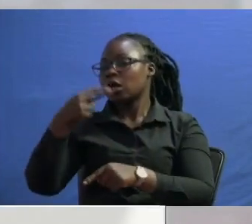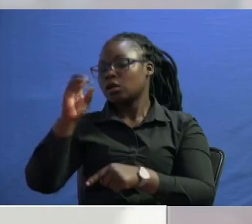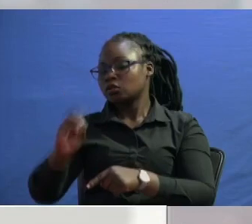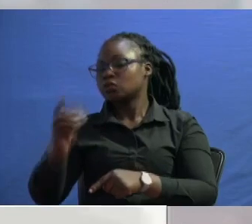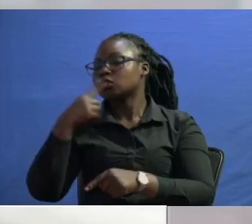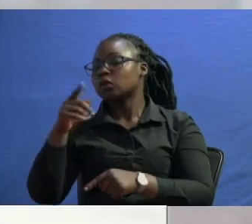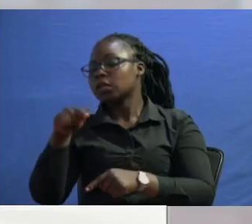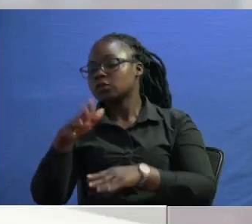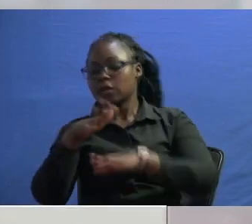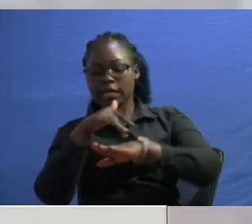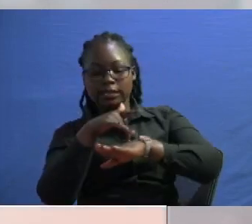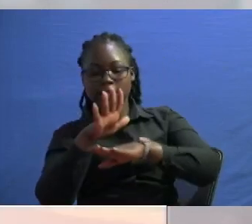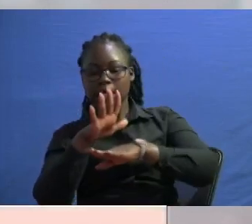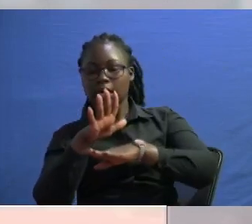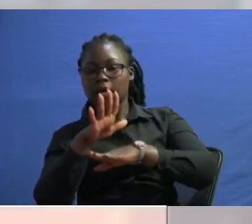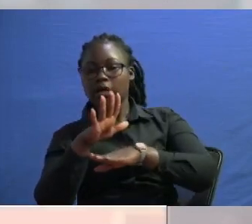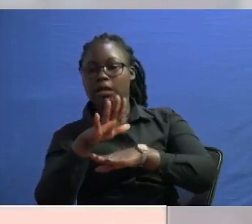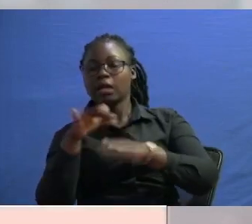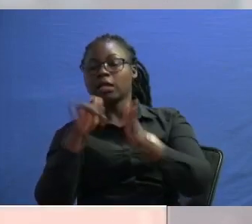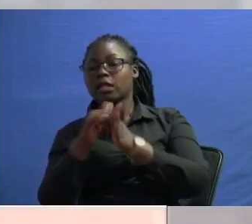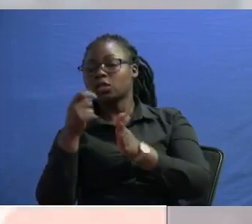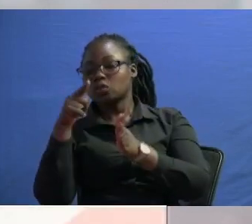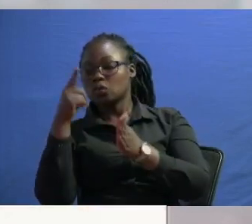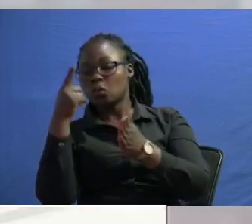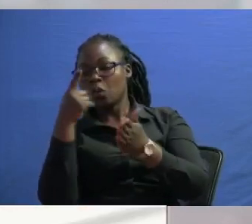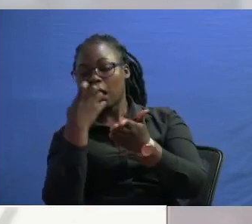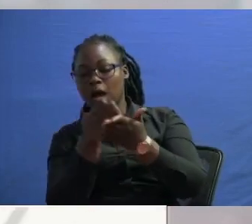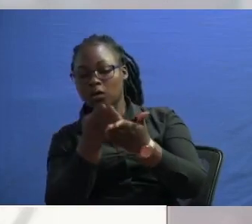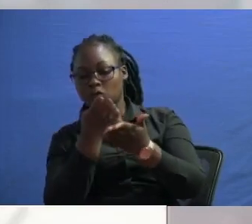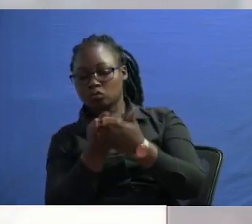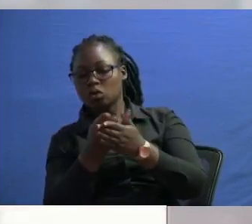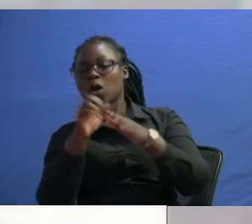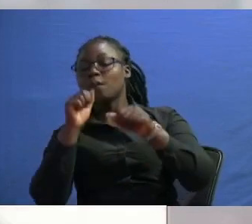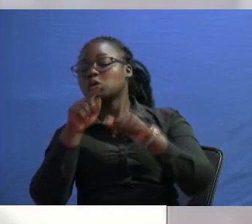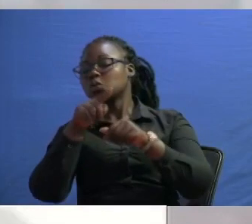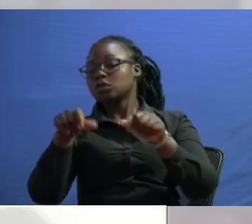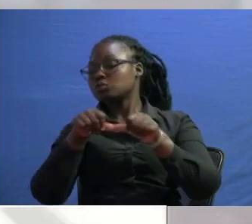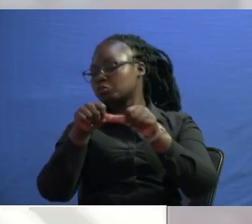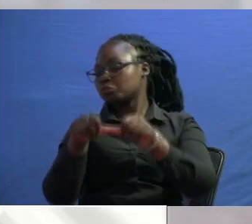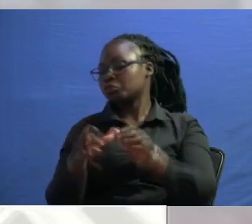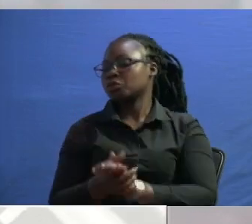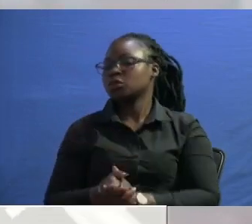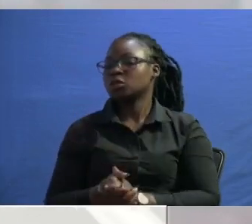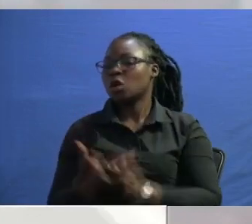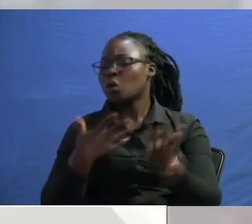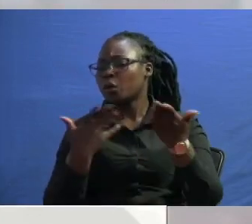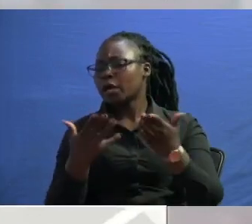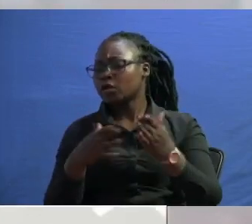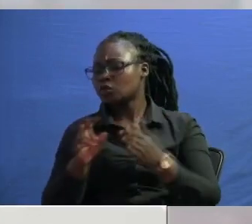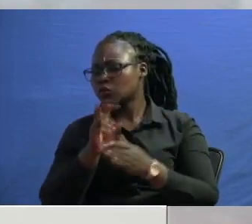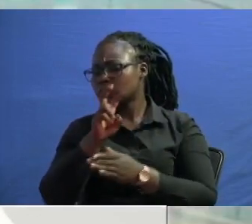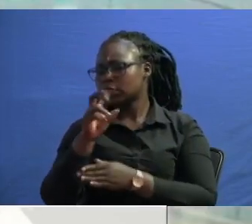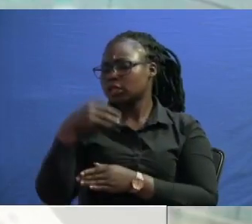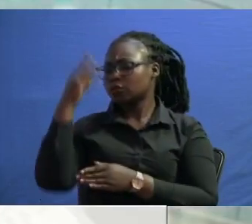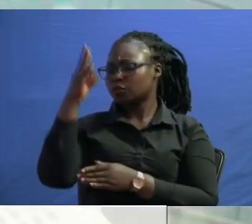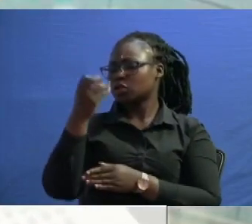early an early fraction that you are witnessing well should this go on where do you foresee the future of